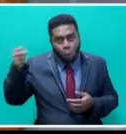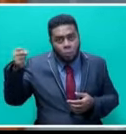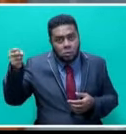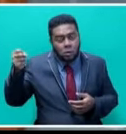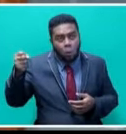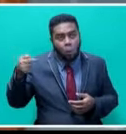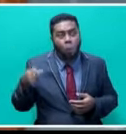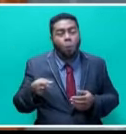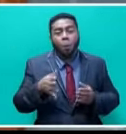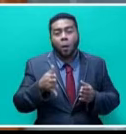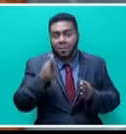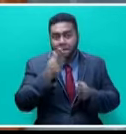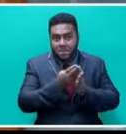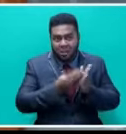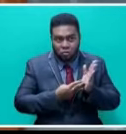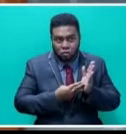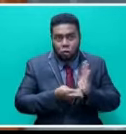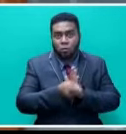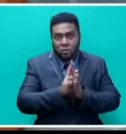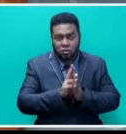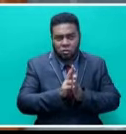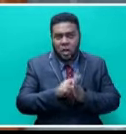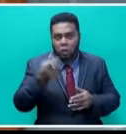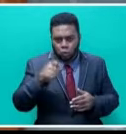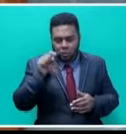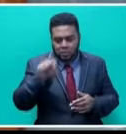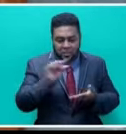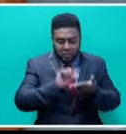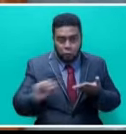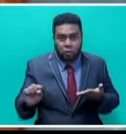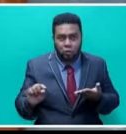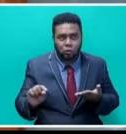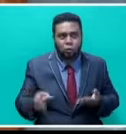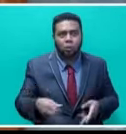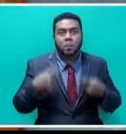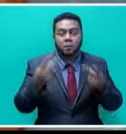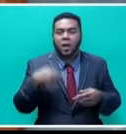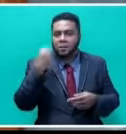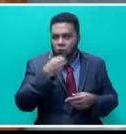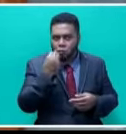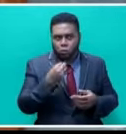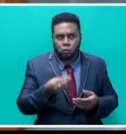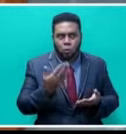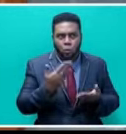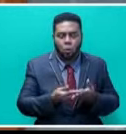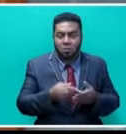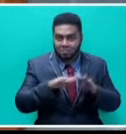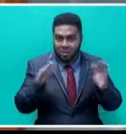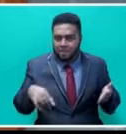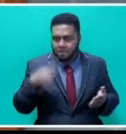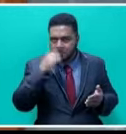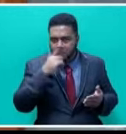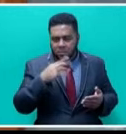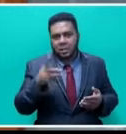revision at the end of the year and use this allocation to provide food for those that are really in